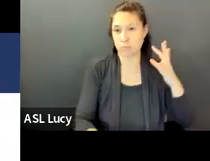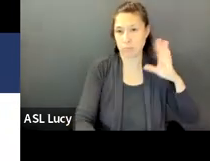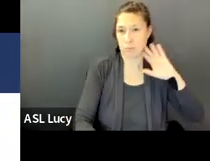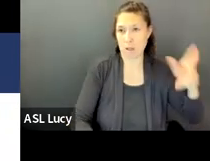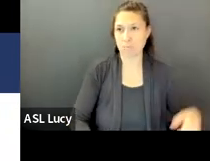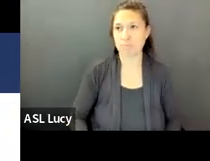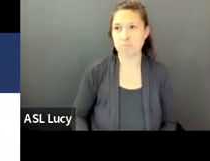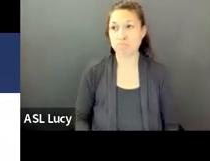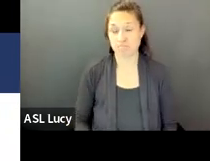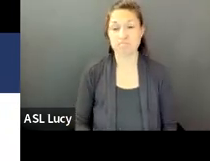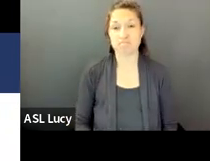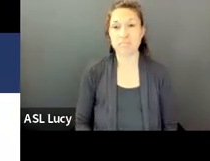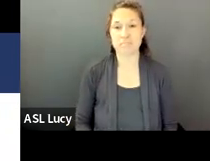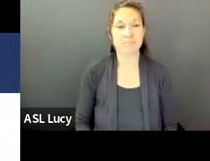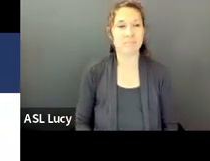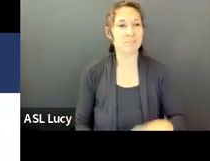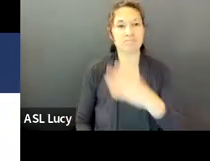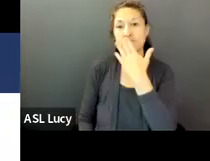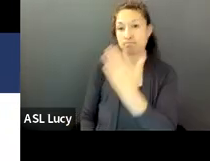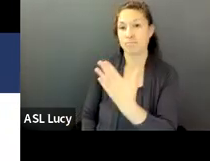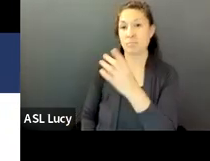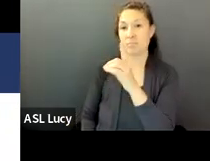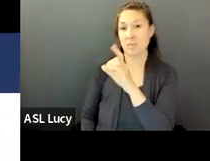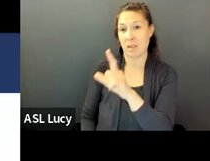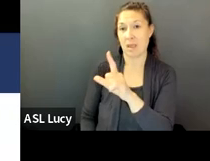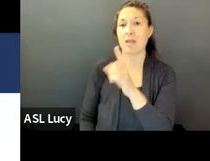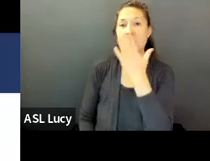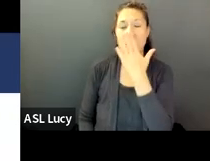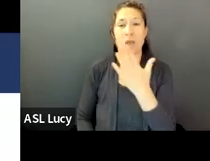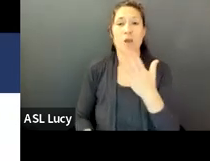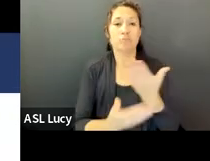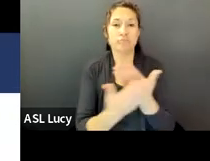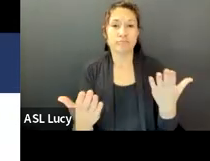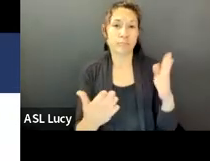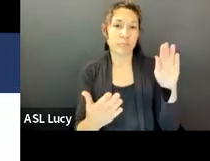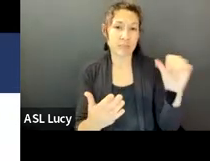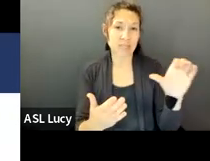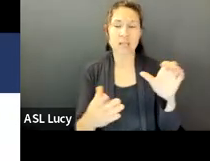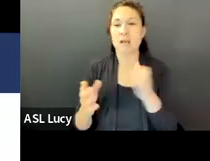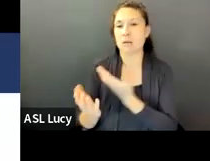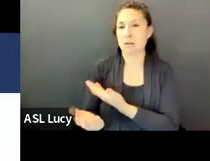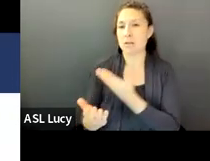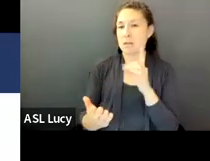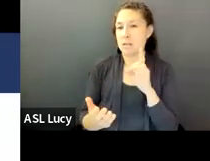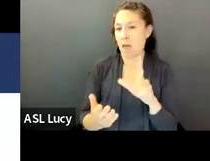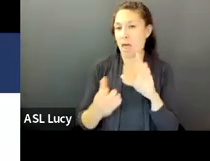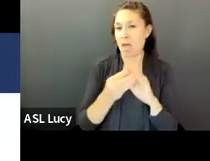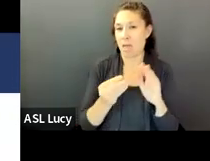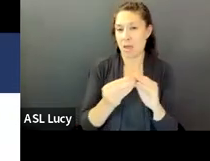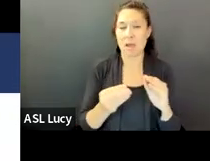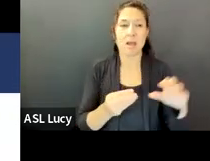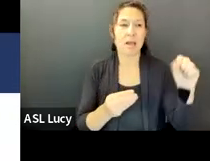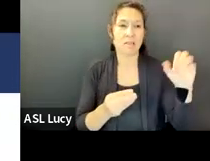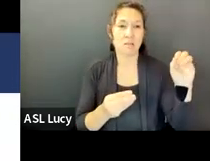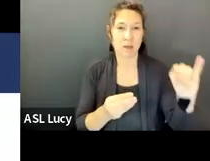Brian? Del. Thank you, Del. Good evening, committee members. As Del mentioned, the statements of interest are due to the